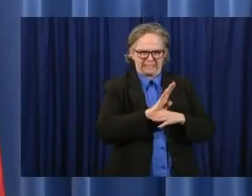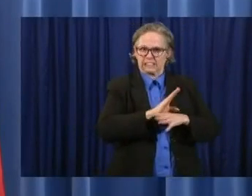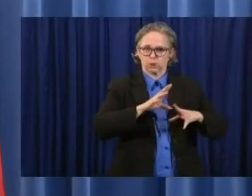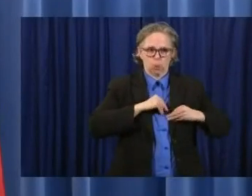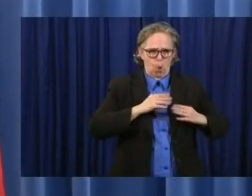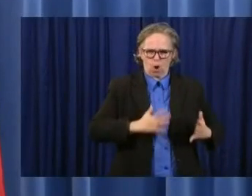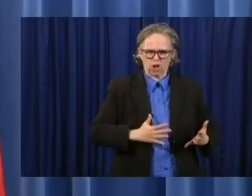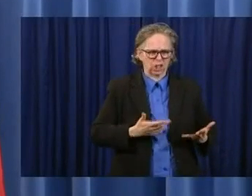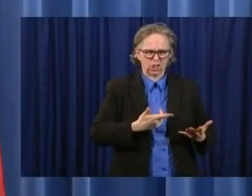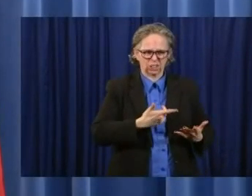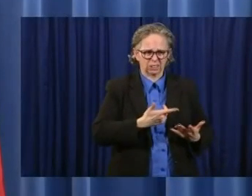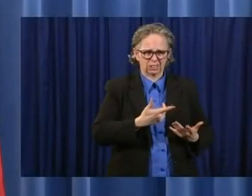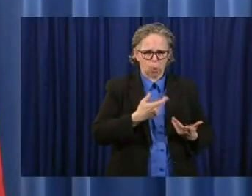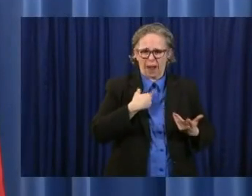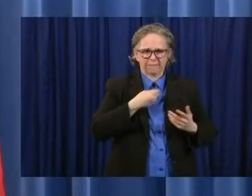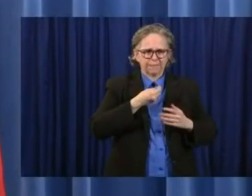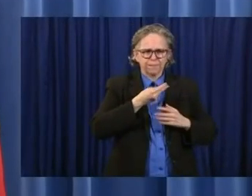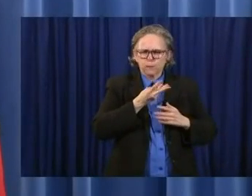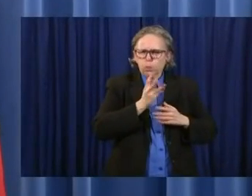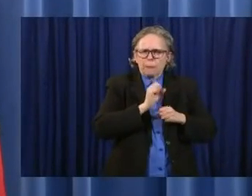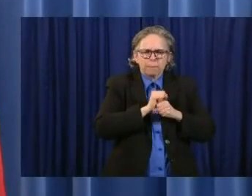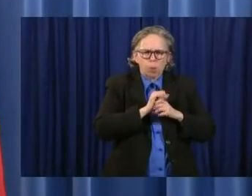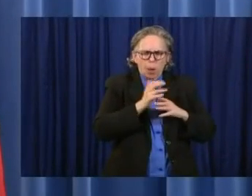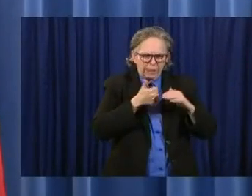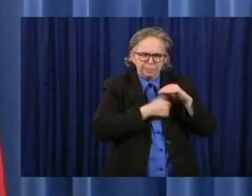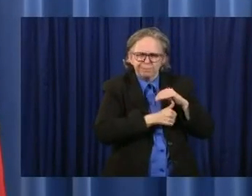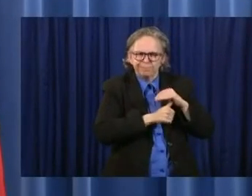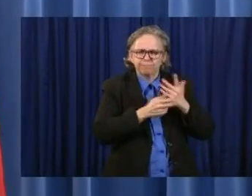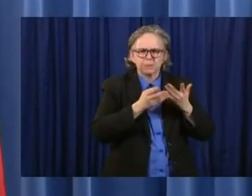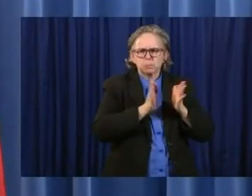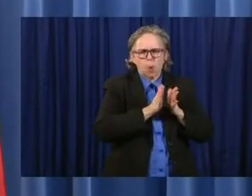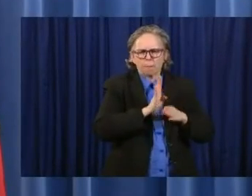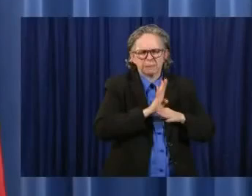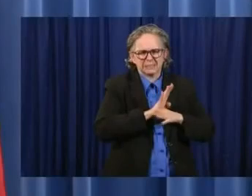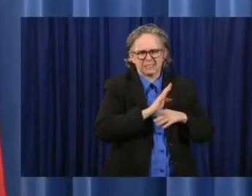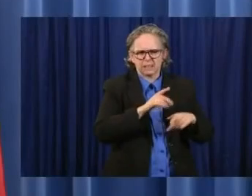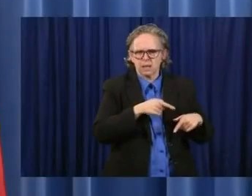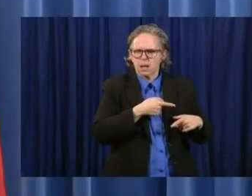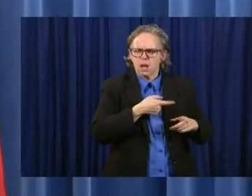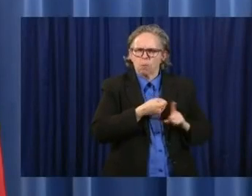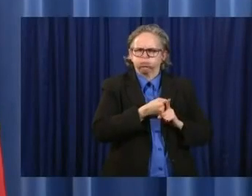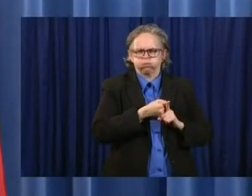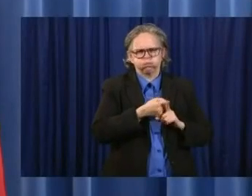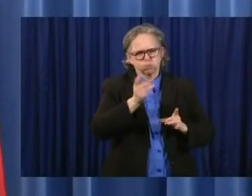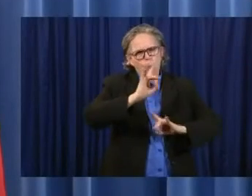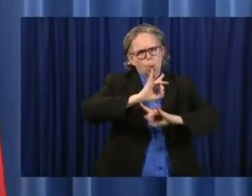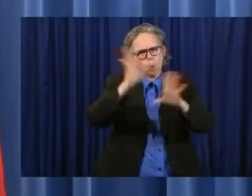These are small businessmen and women who have really been hurting. We know that they don't make any money if they're not working.